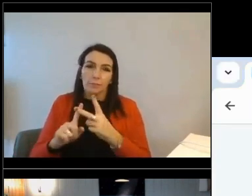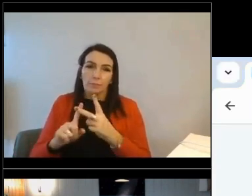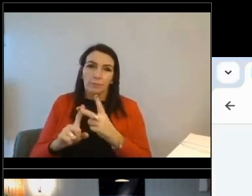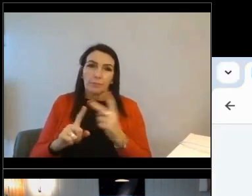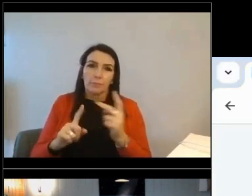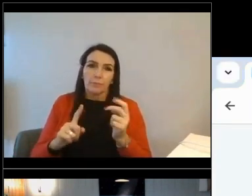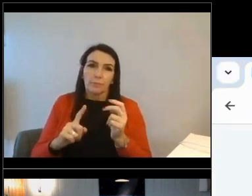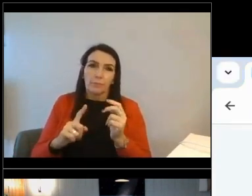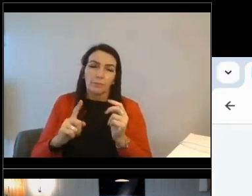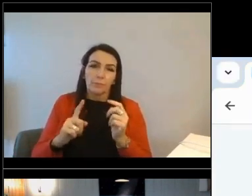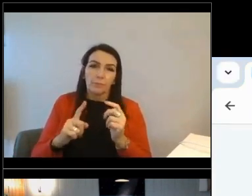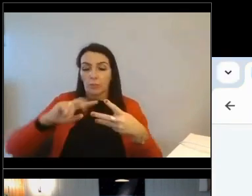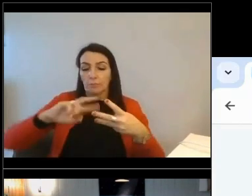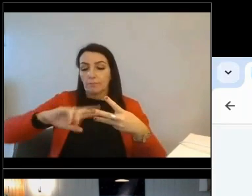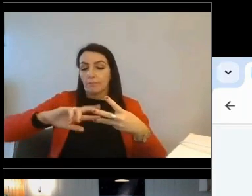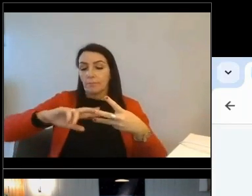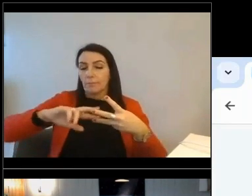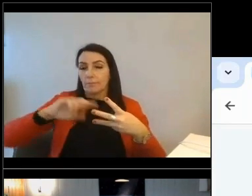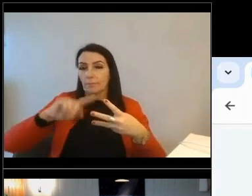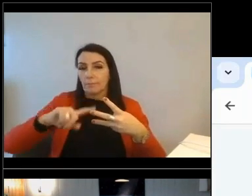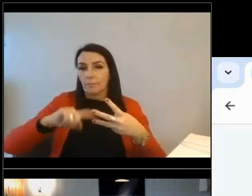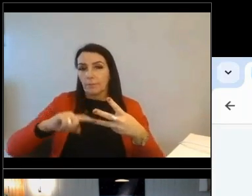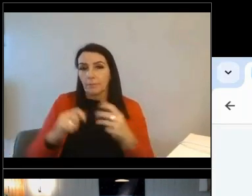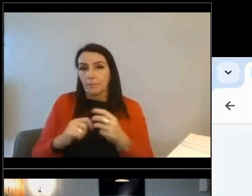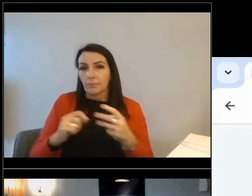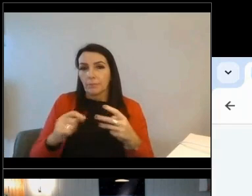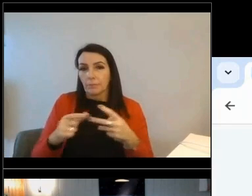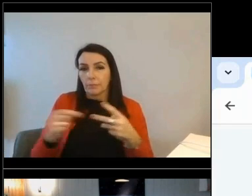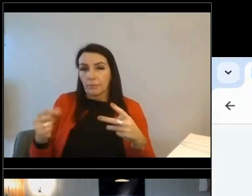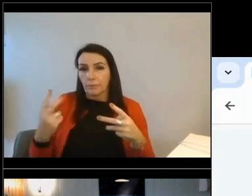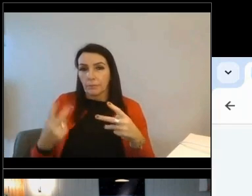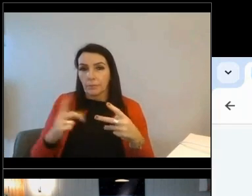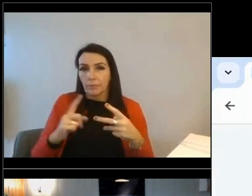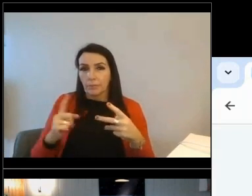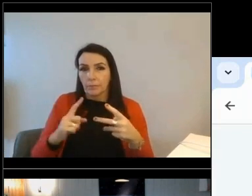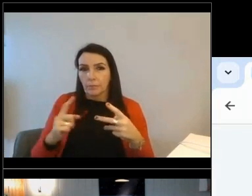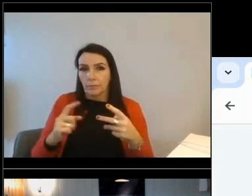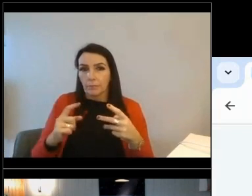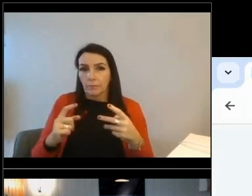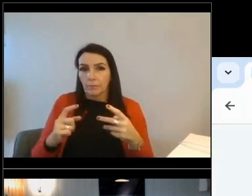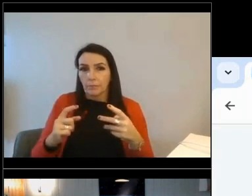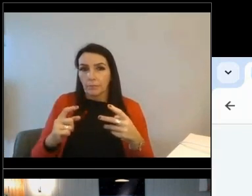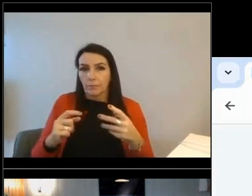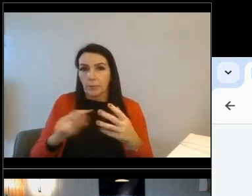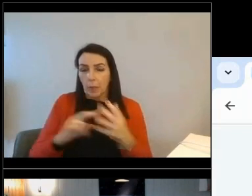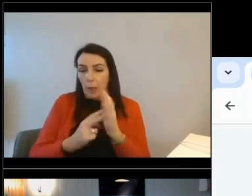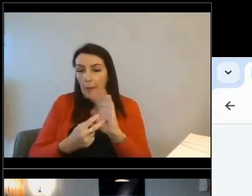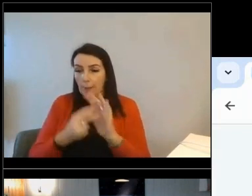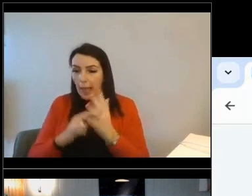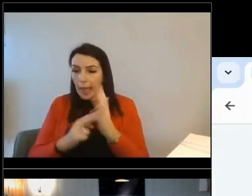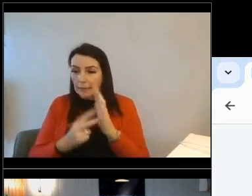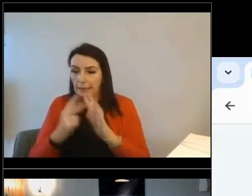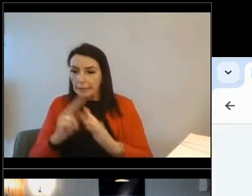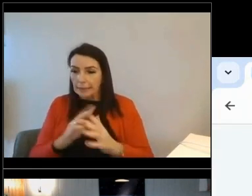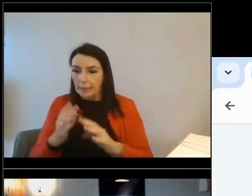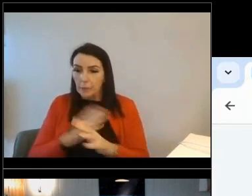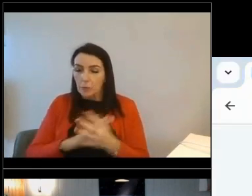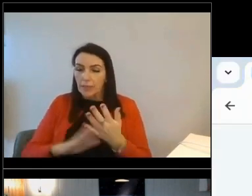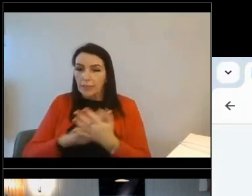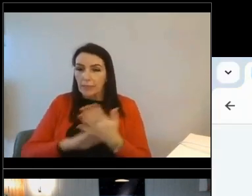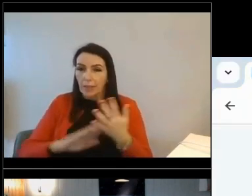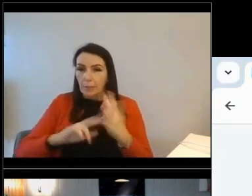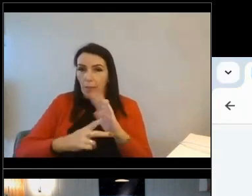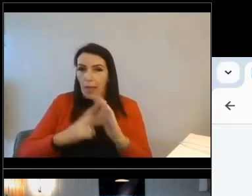start at option two or three. So option two is a set of predefined plans and the predefined